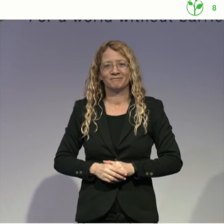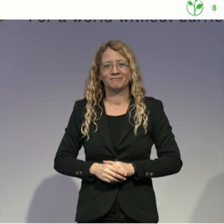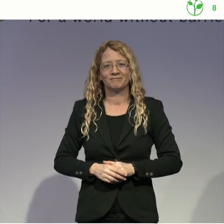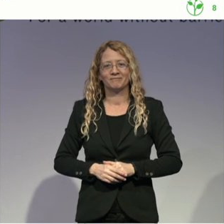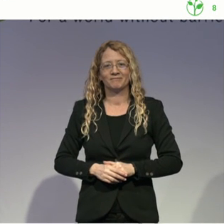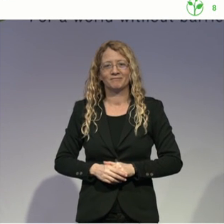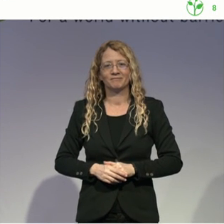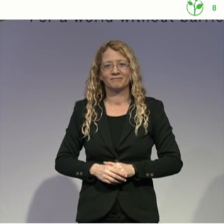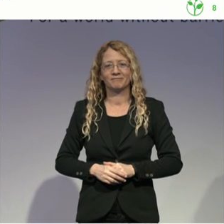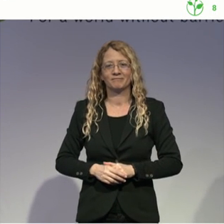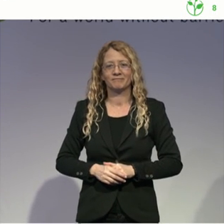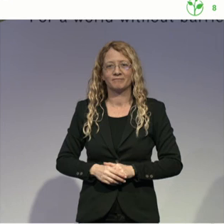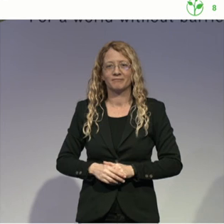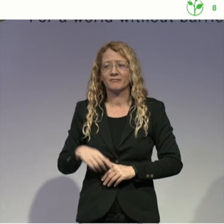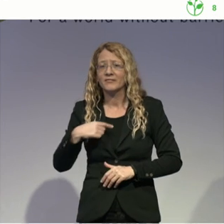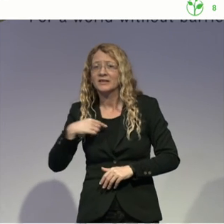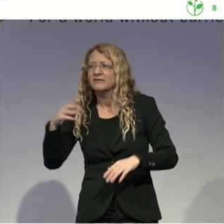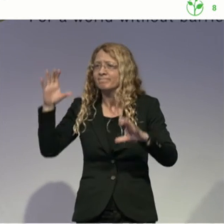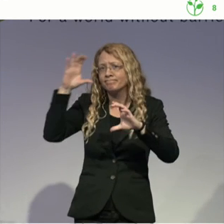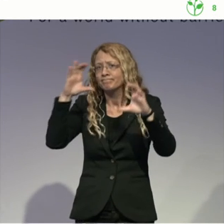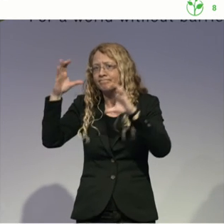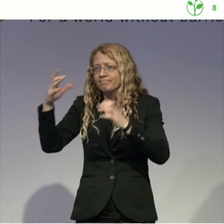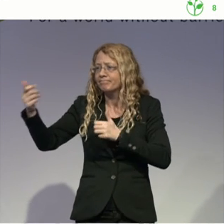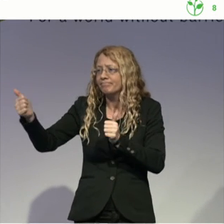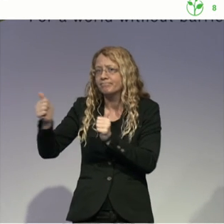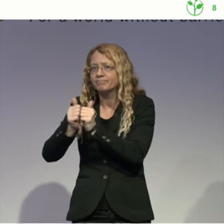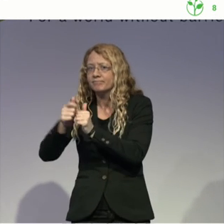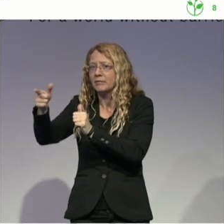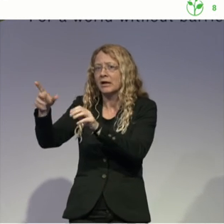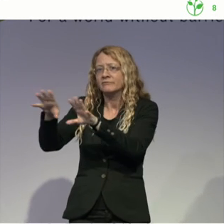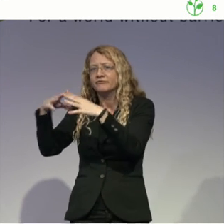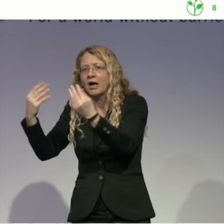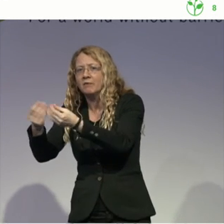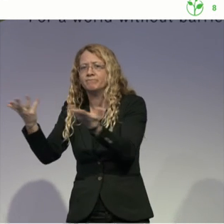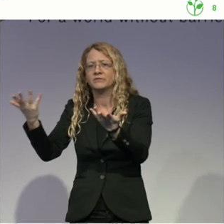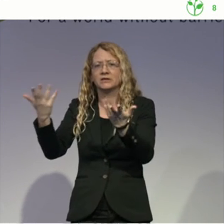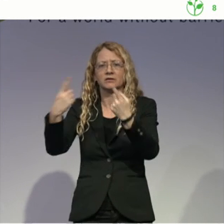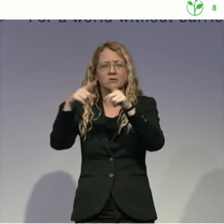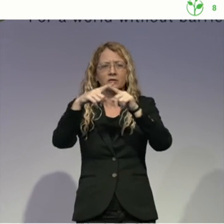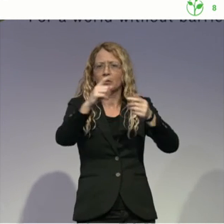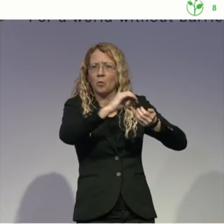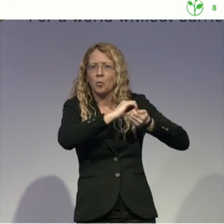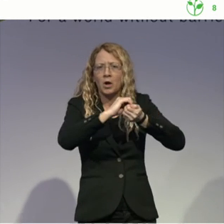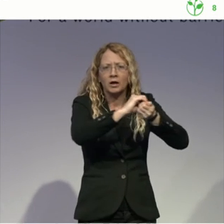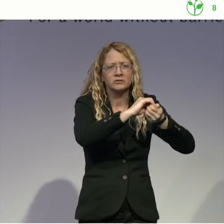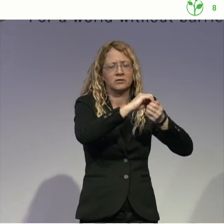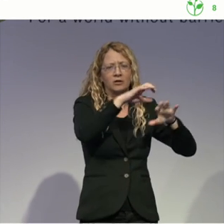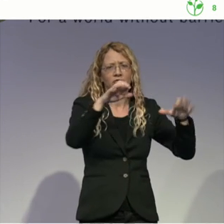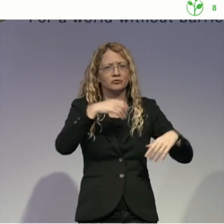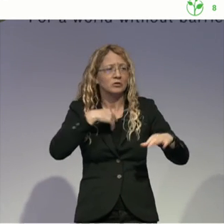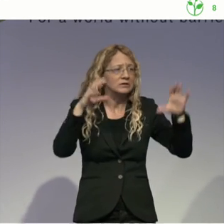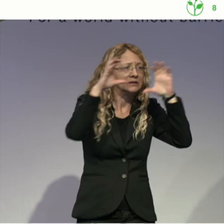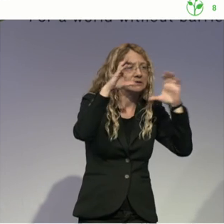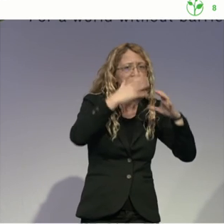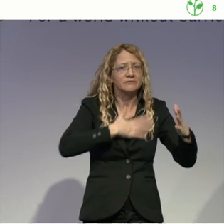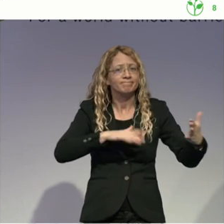empowered families, associations in the local countries that would like to work together with us in order to